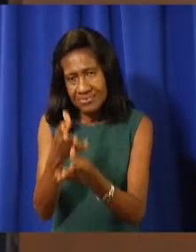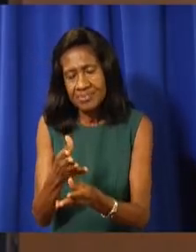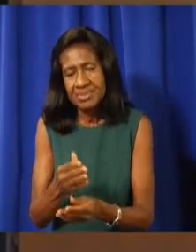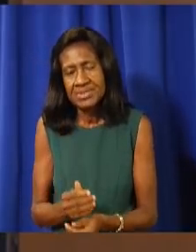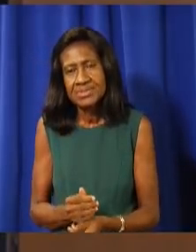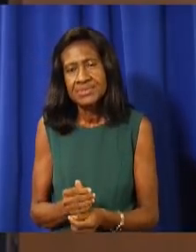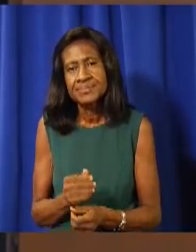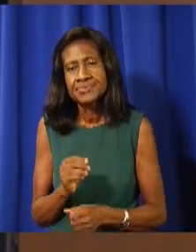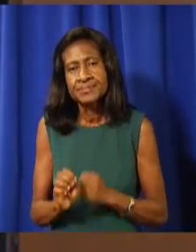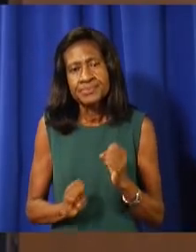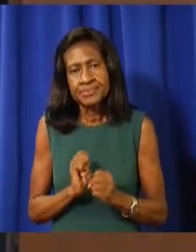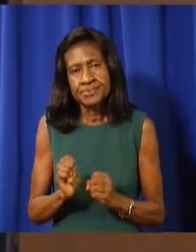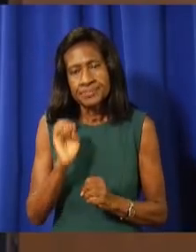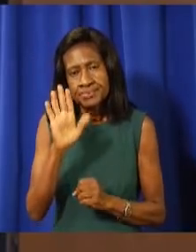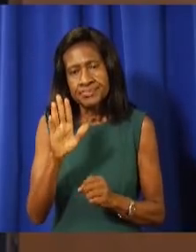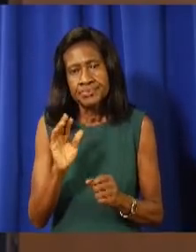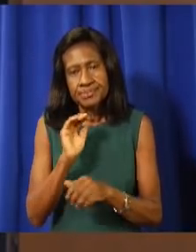rest of your evening. Bye. Bye. Bye.